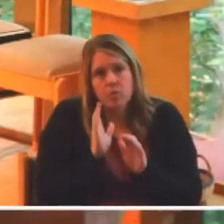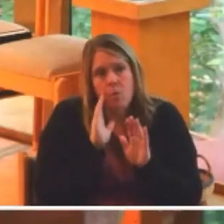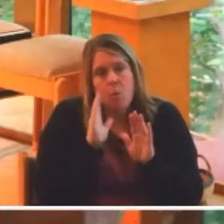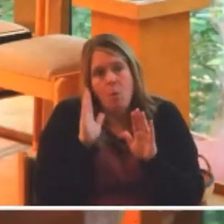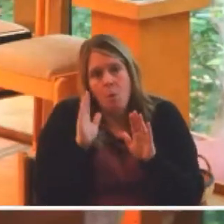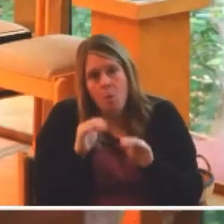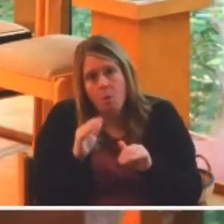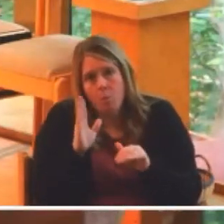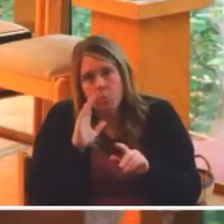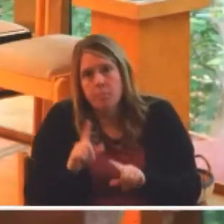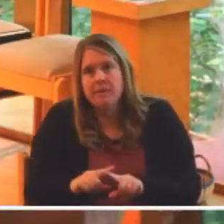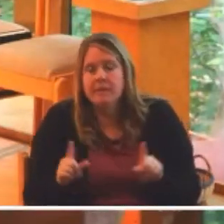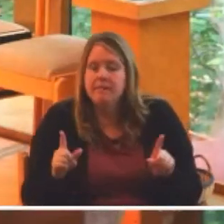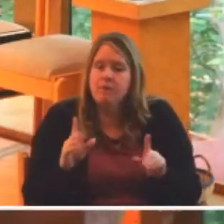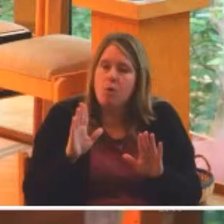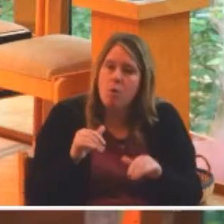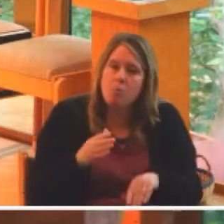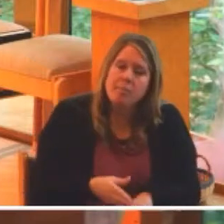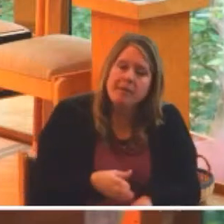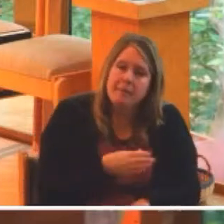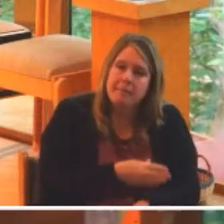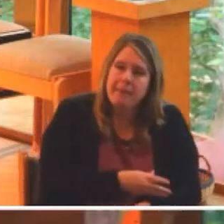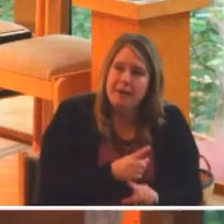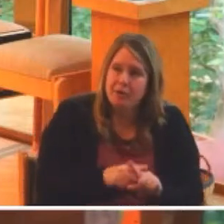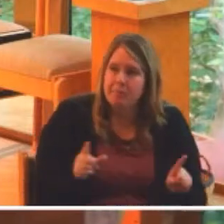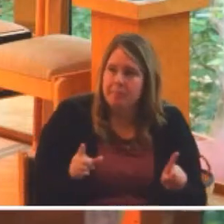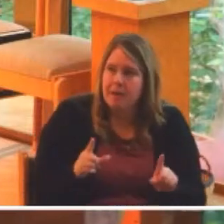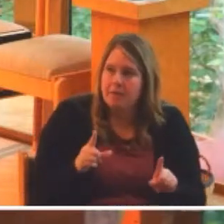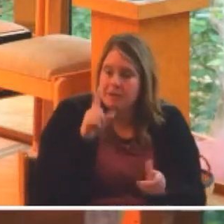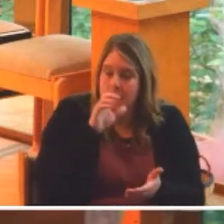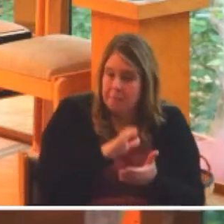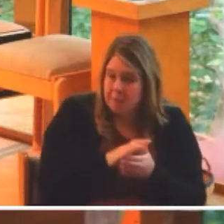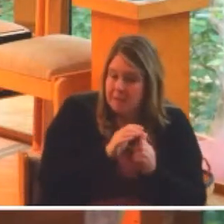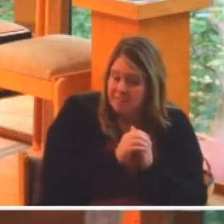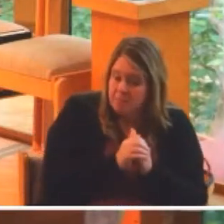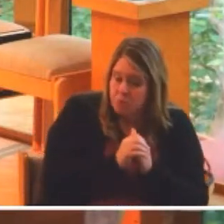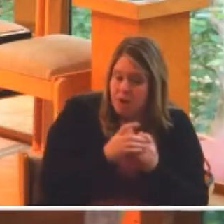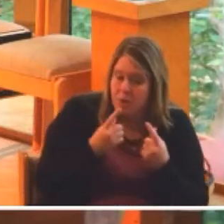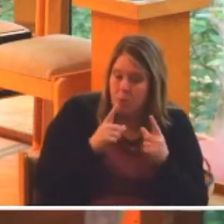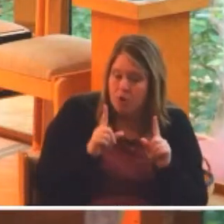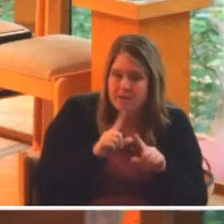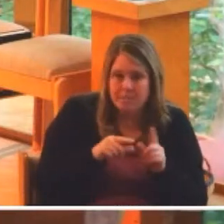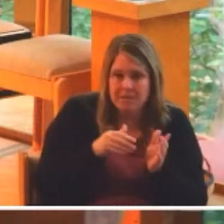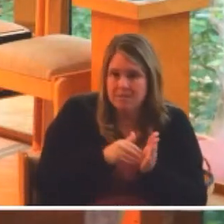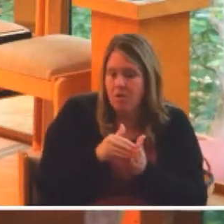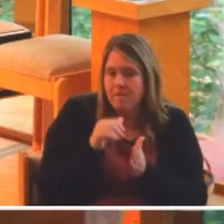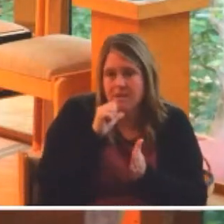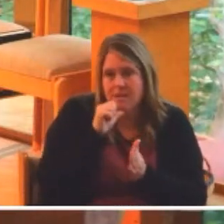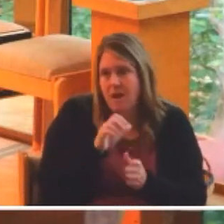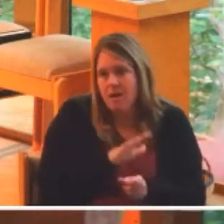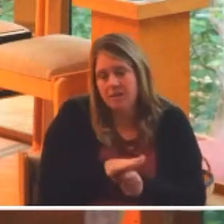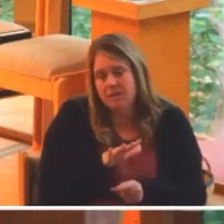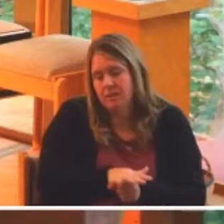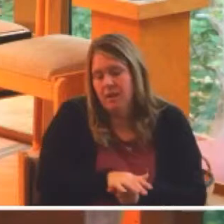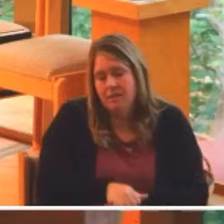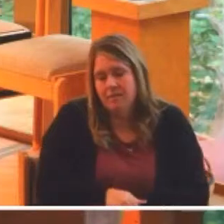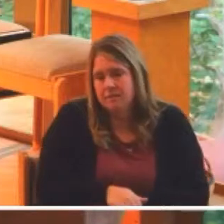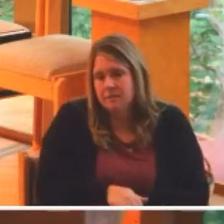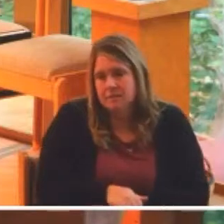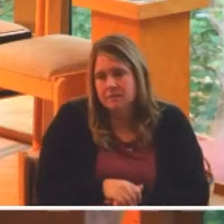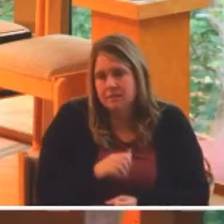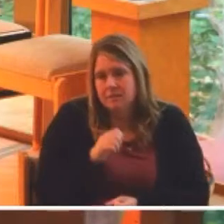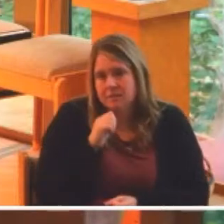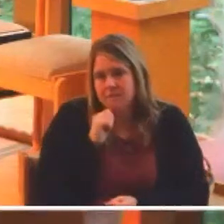different, hope might be better, and yet I believe that prayer works, but it's often not enough, not for things that seem to just